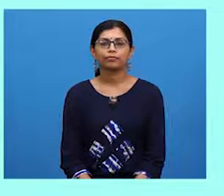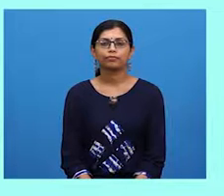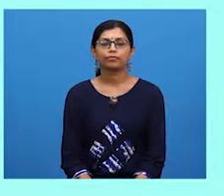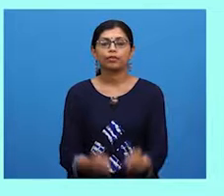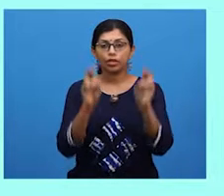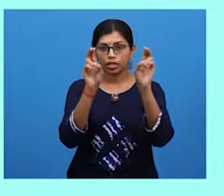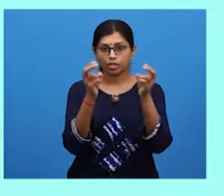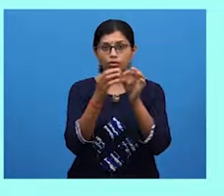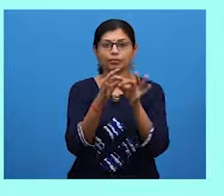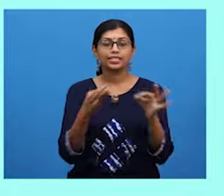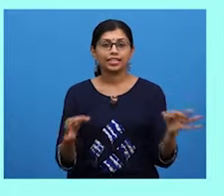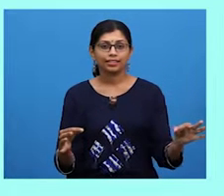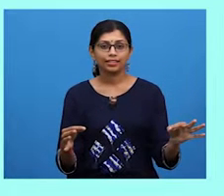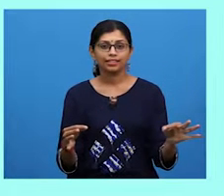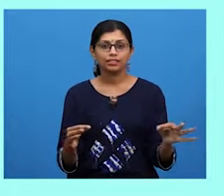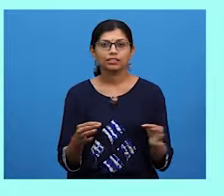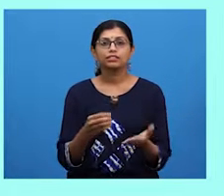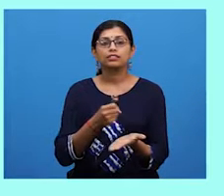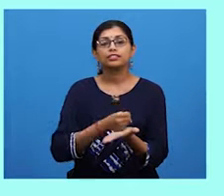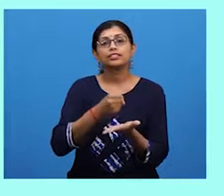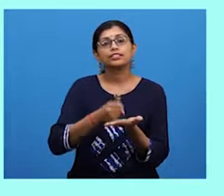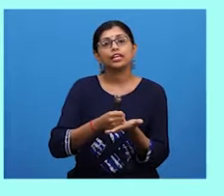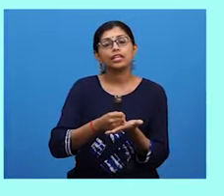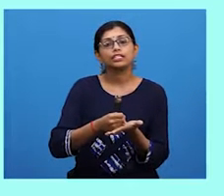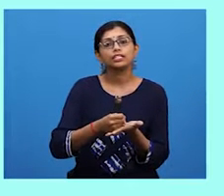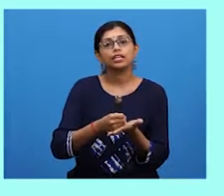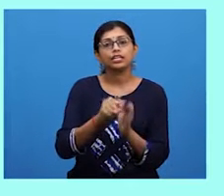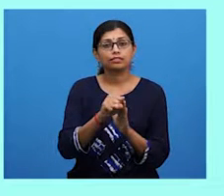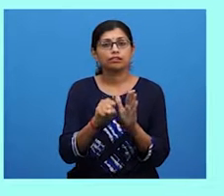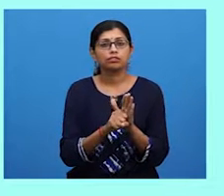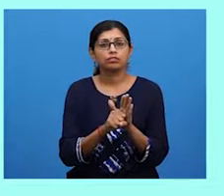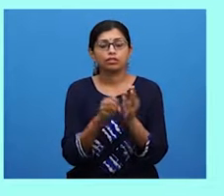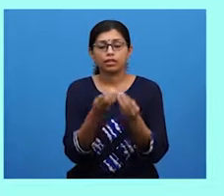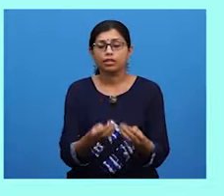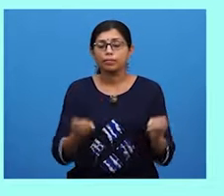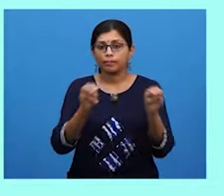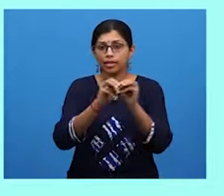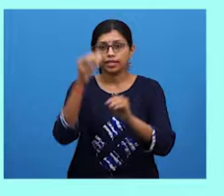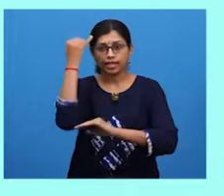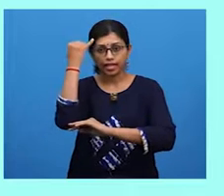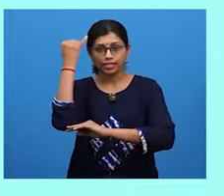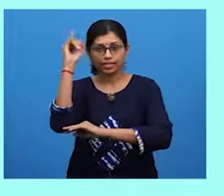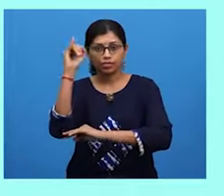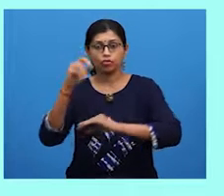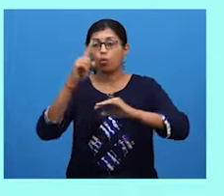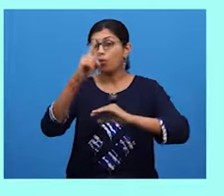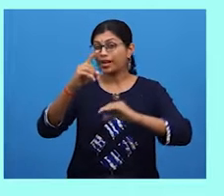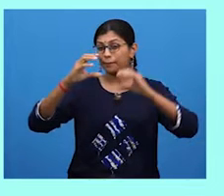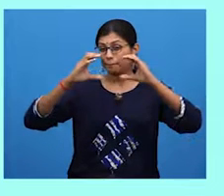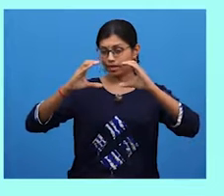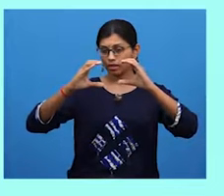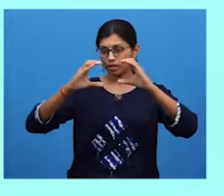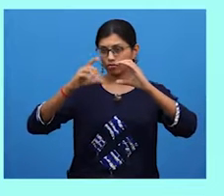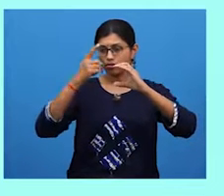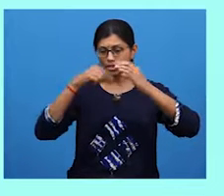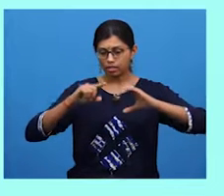topic sentence states the main idea of a paragraph. It also gives the